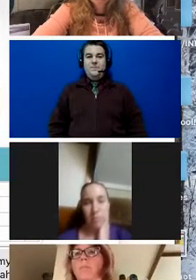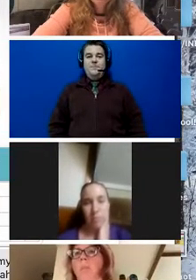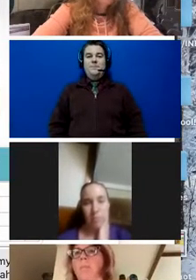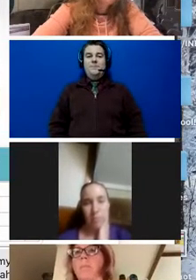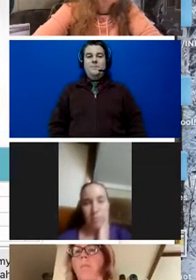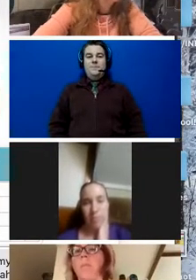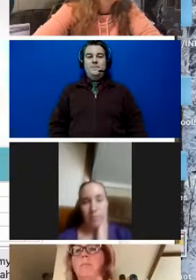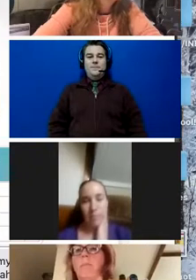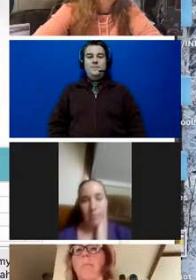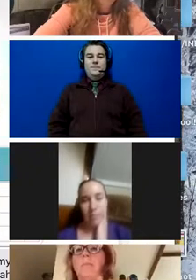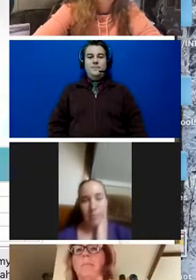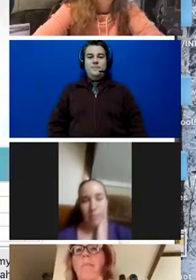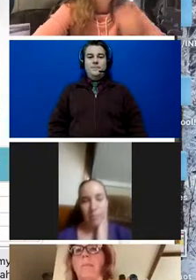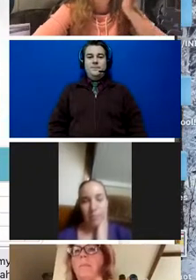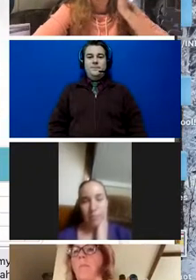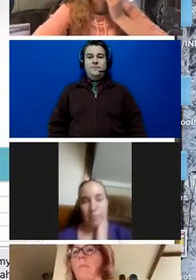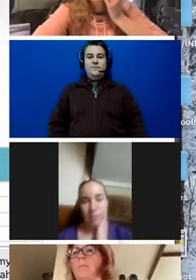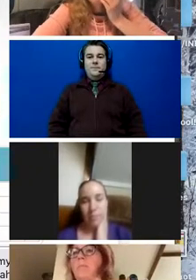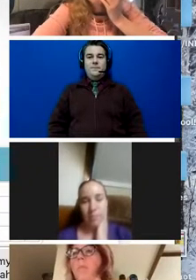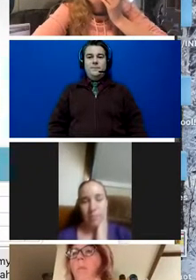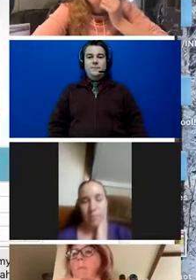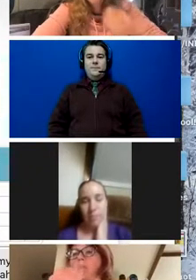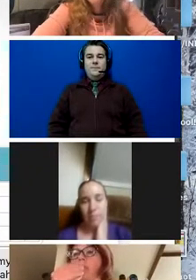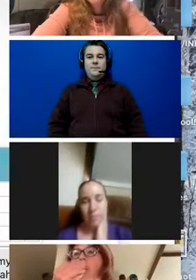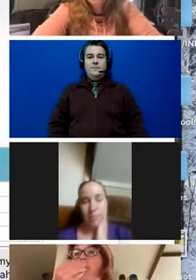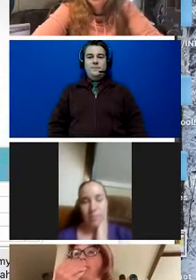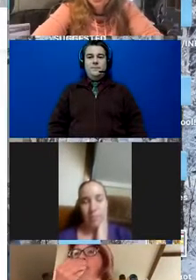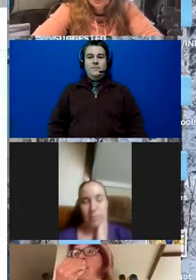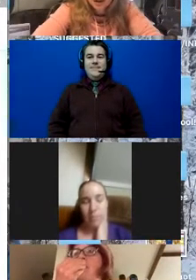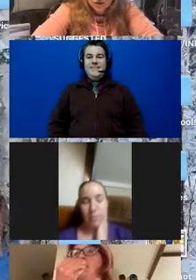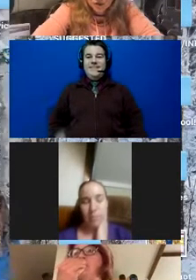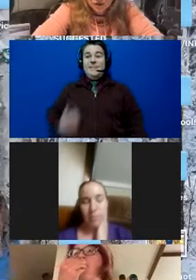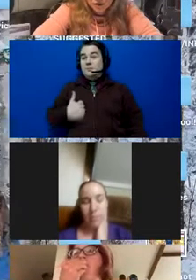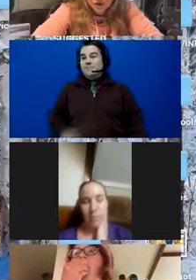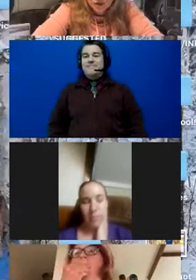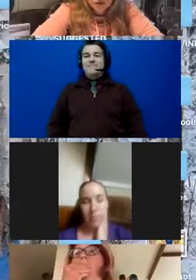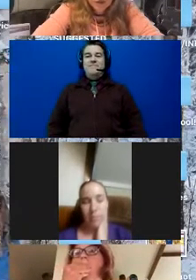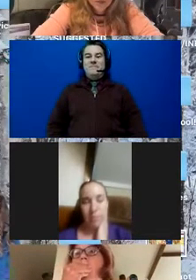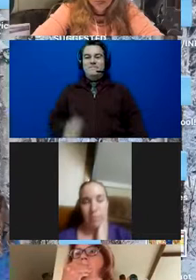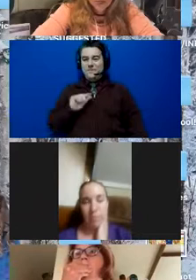I got that. Did we? Okay. Sorry. Um, hold on.